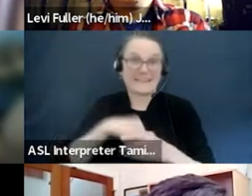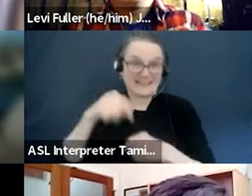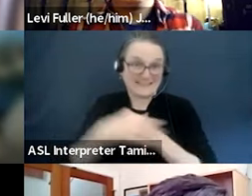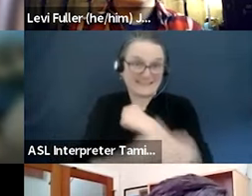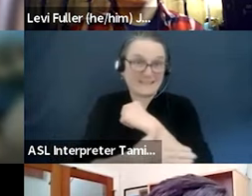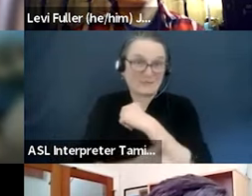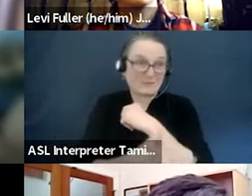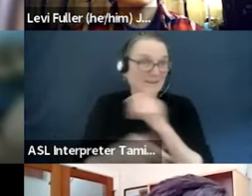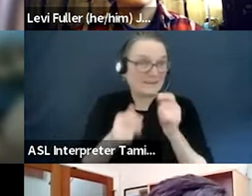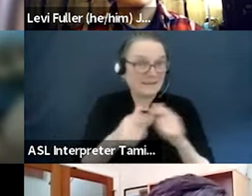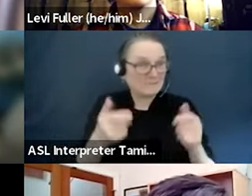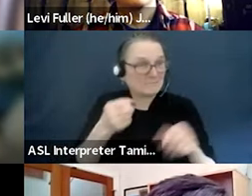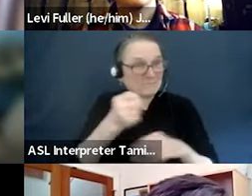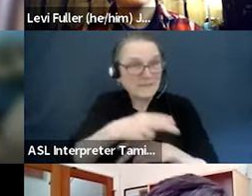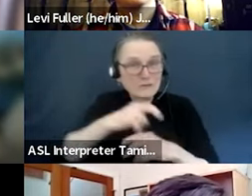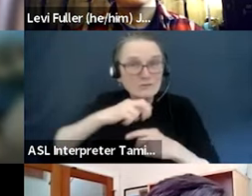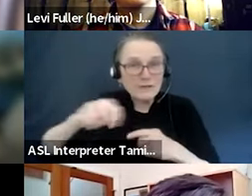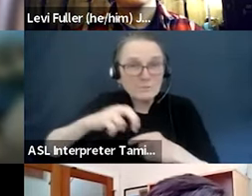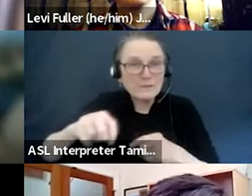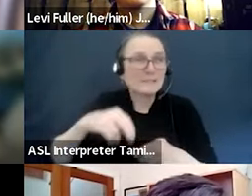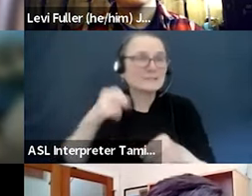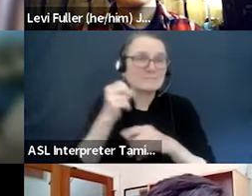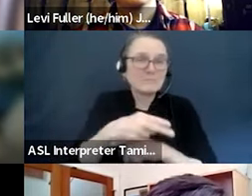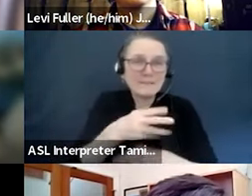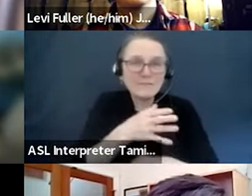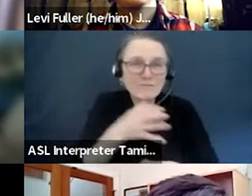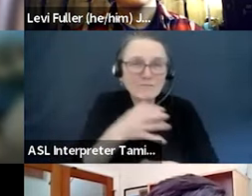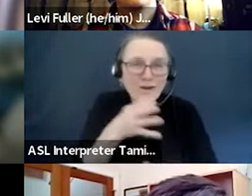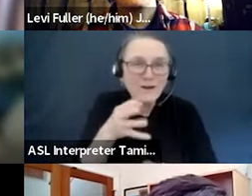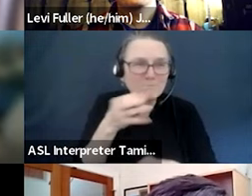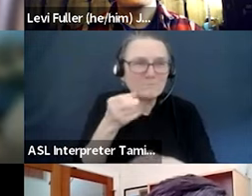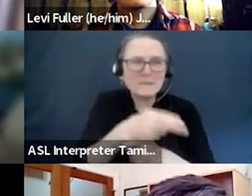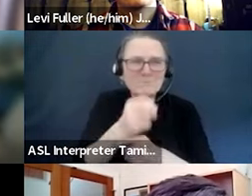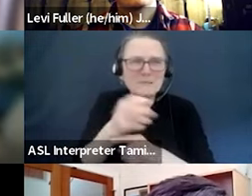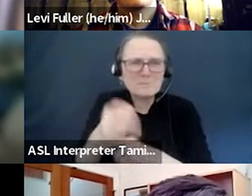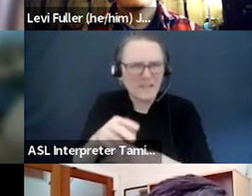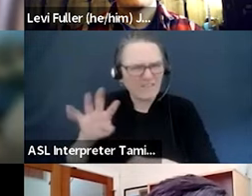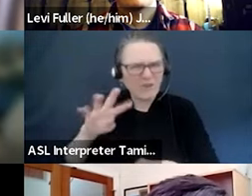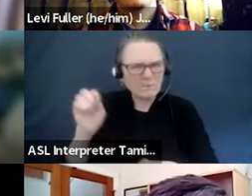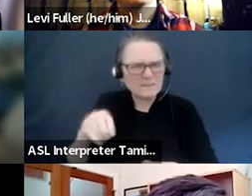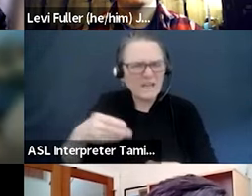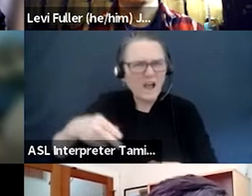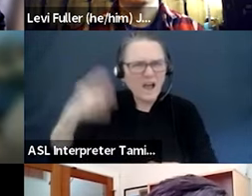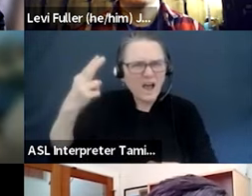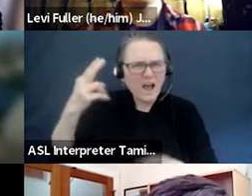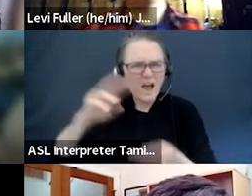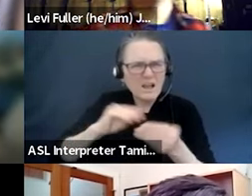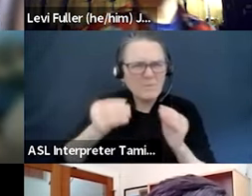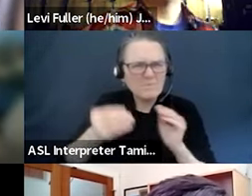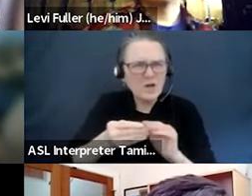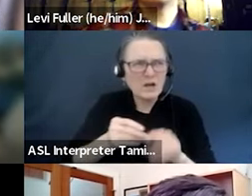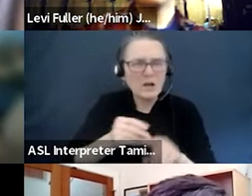And yet, we have never really told that story. We've never broken through. So this is the opportunity. And I hope we